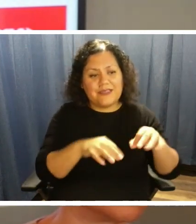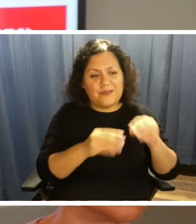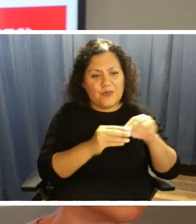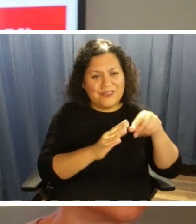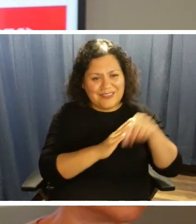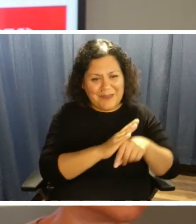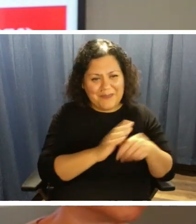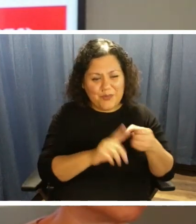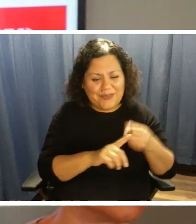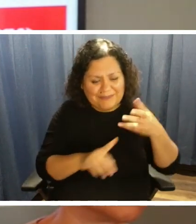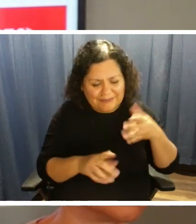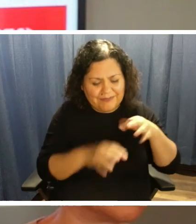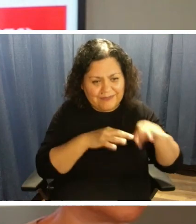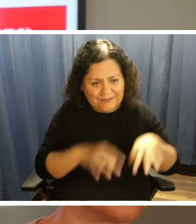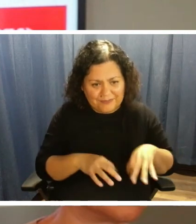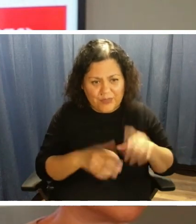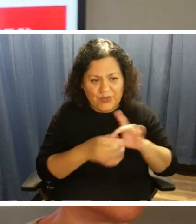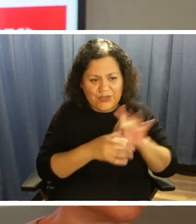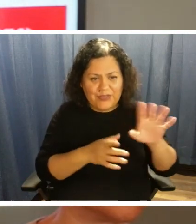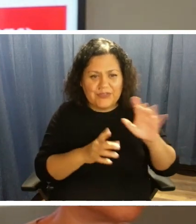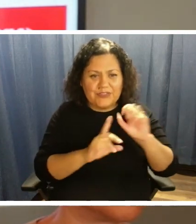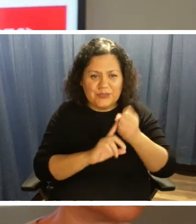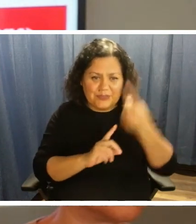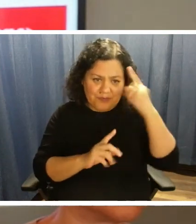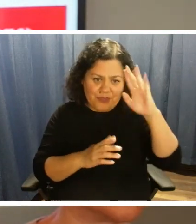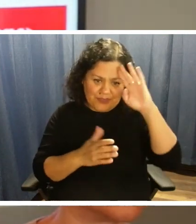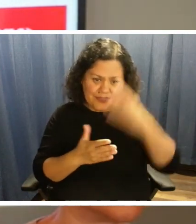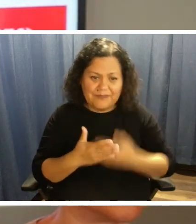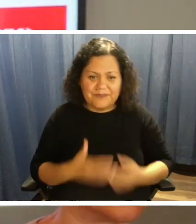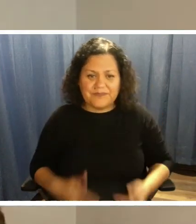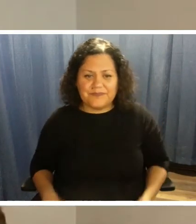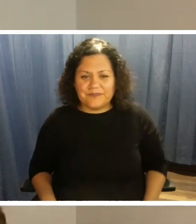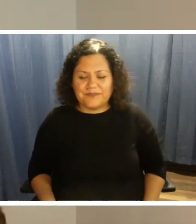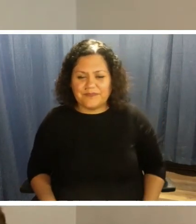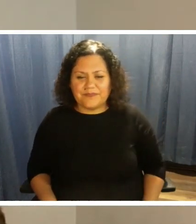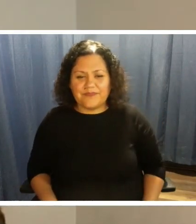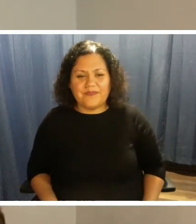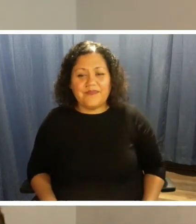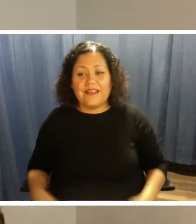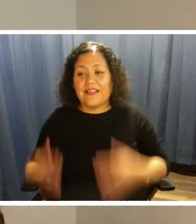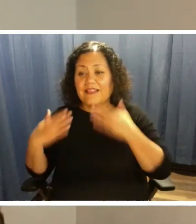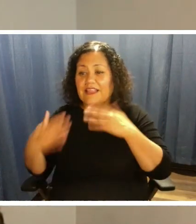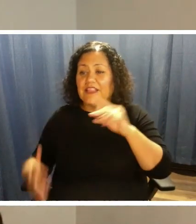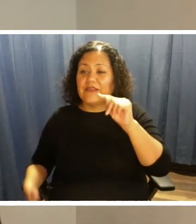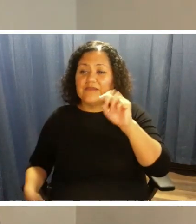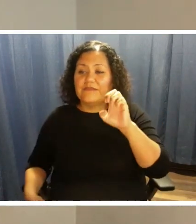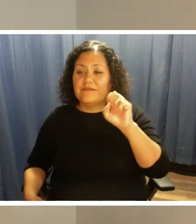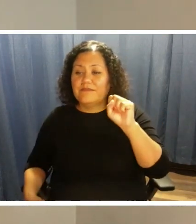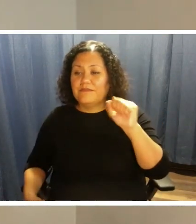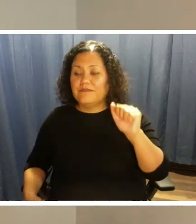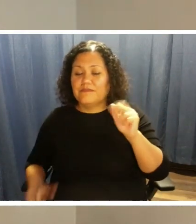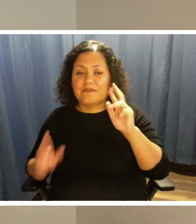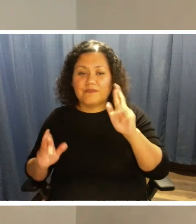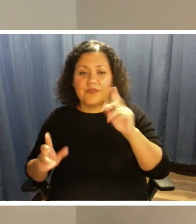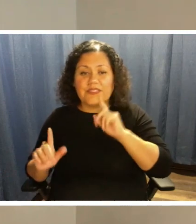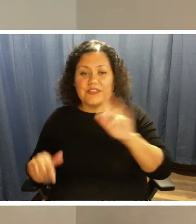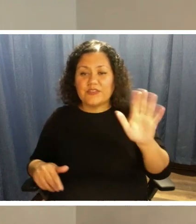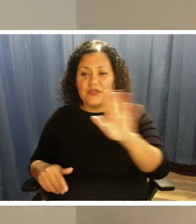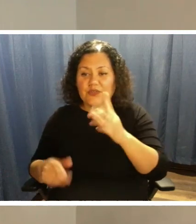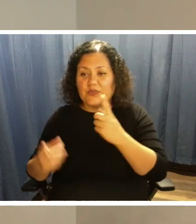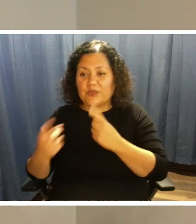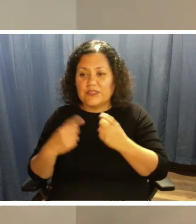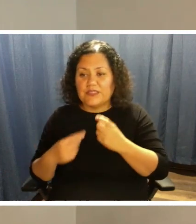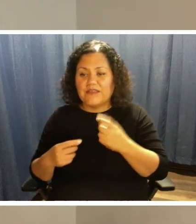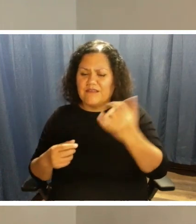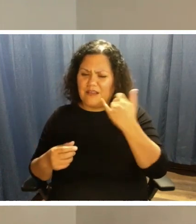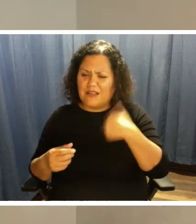uh, regarding your situation for your son. Thank you, Tessa. We hope that we answered your question, but please give us a call and we'll look